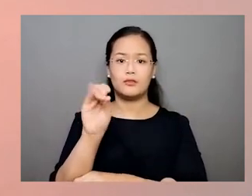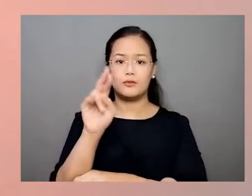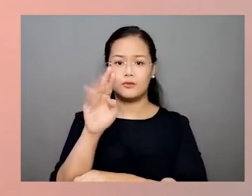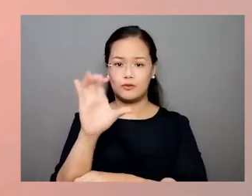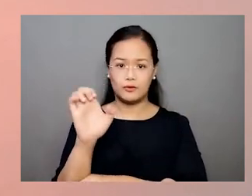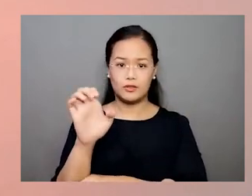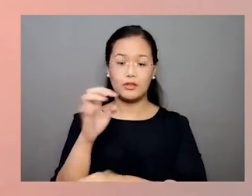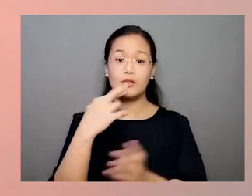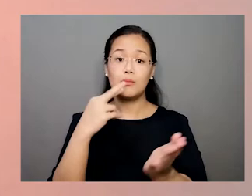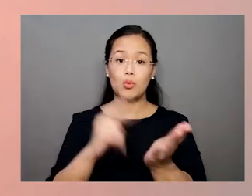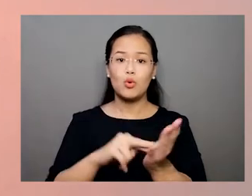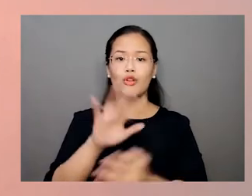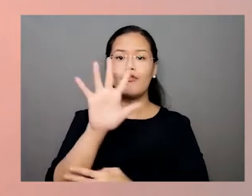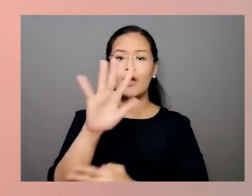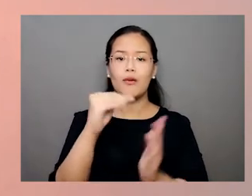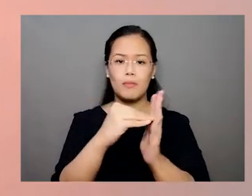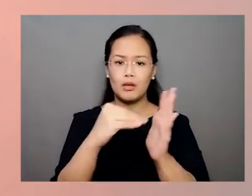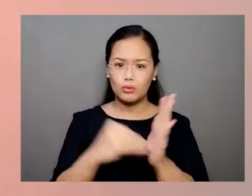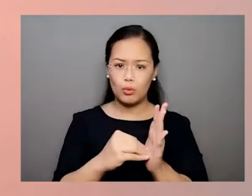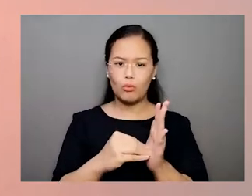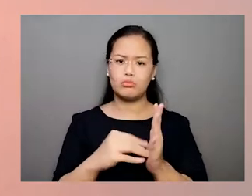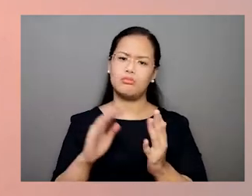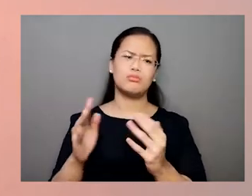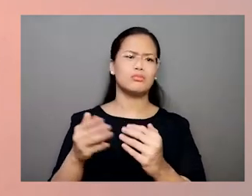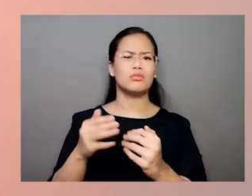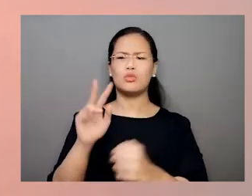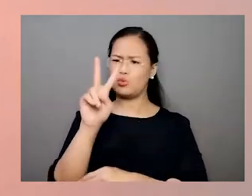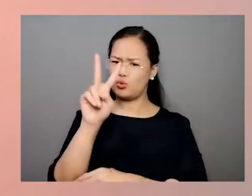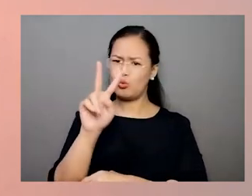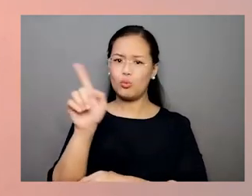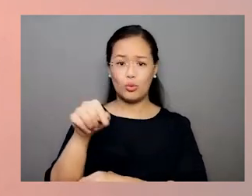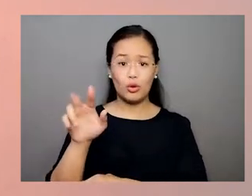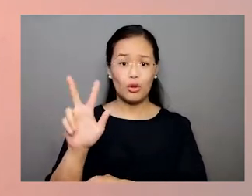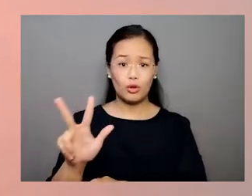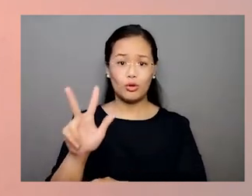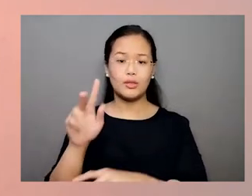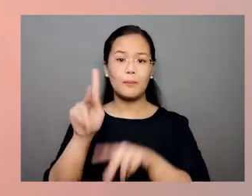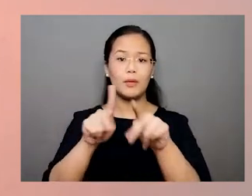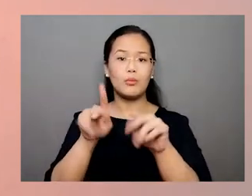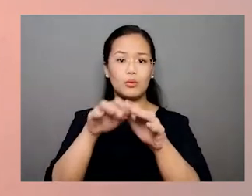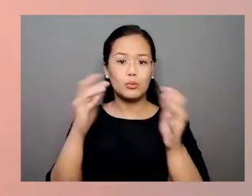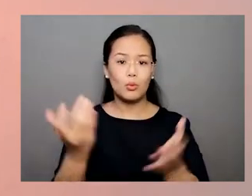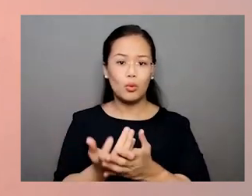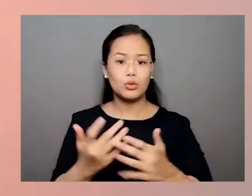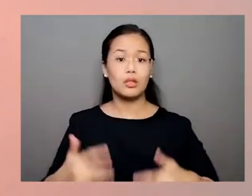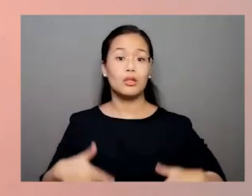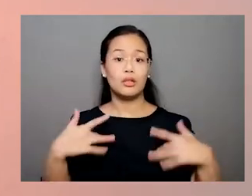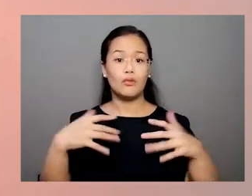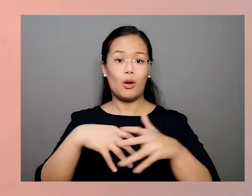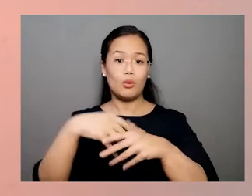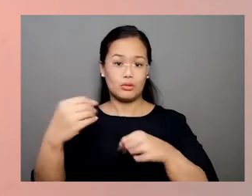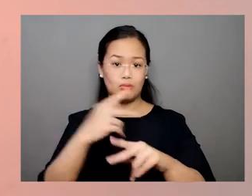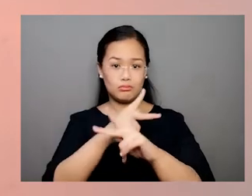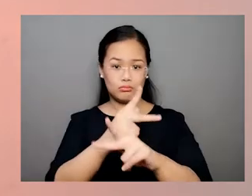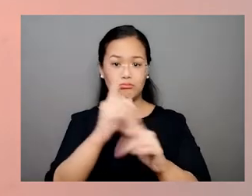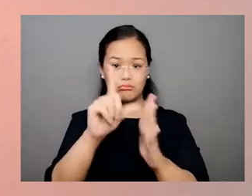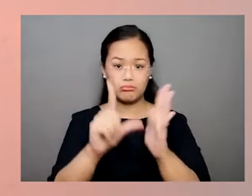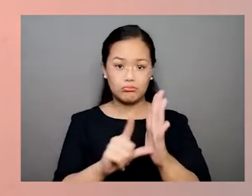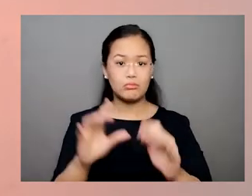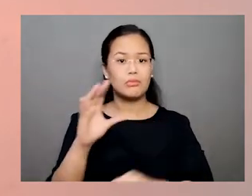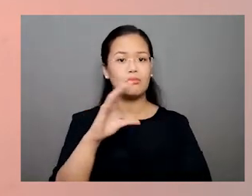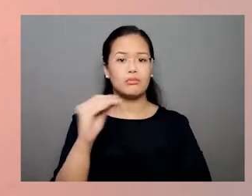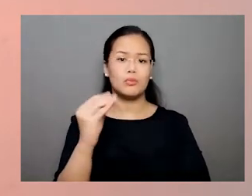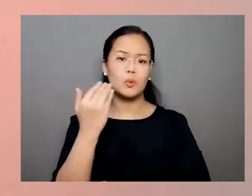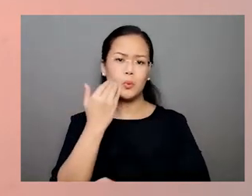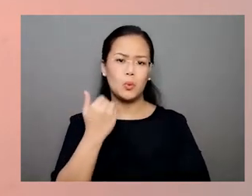5 billion people, and that's two-thirds of the world's population, live outside the protection of the law and lack